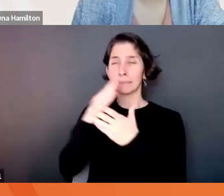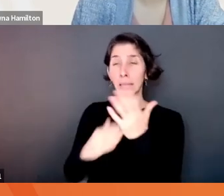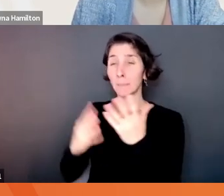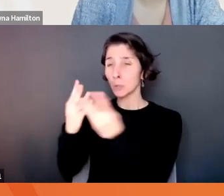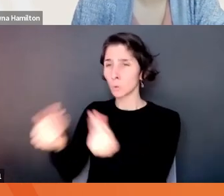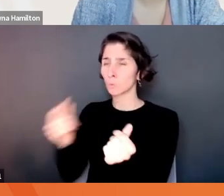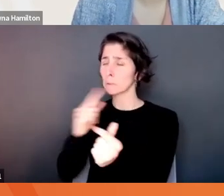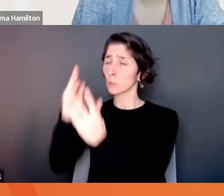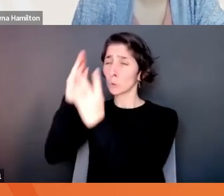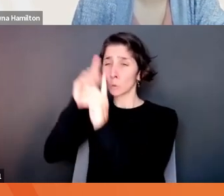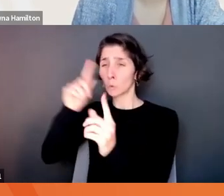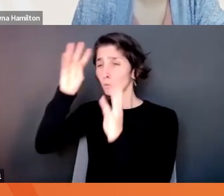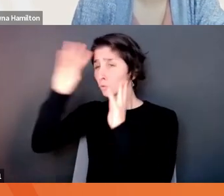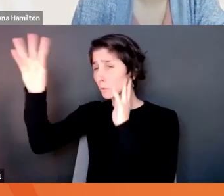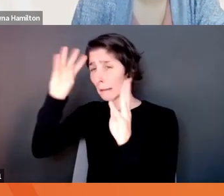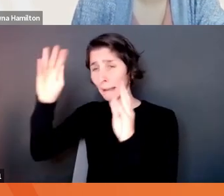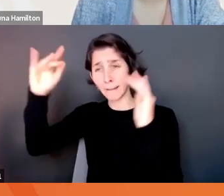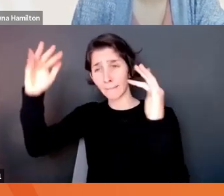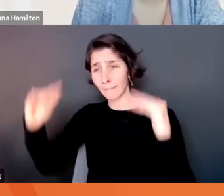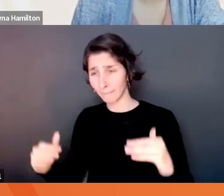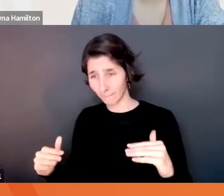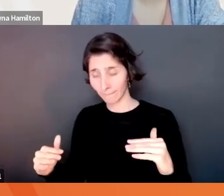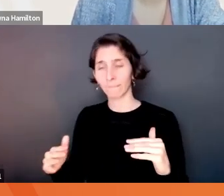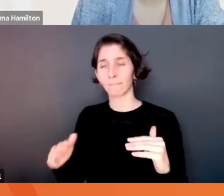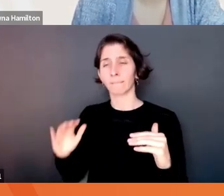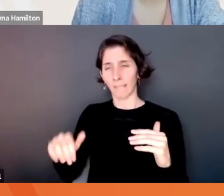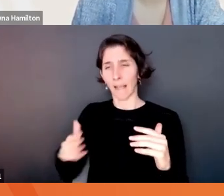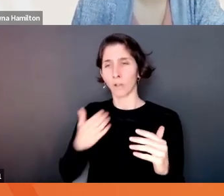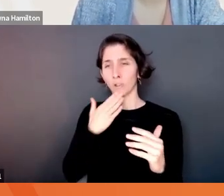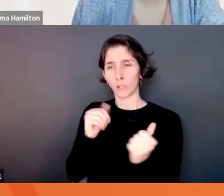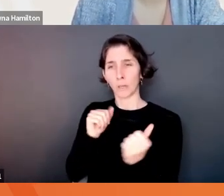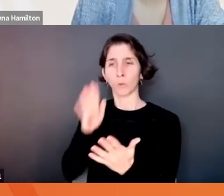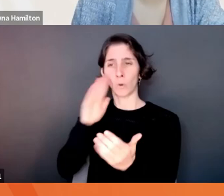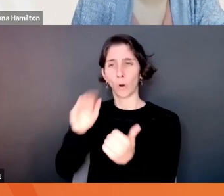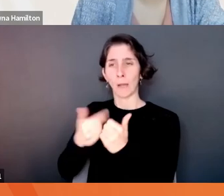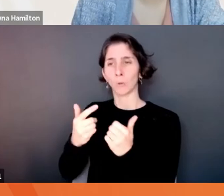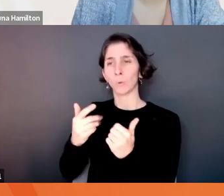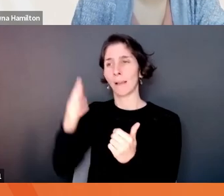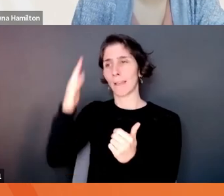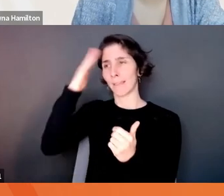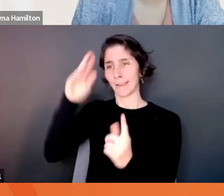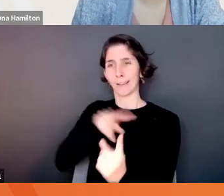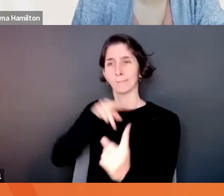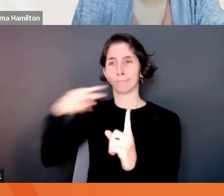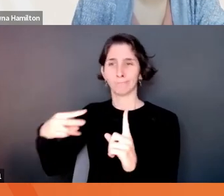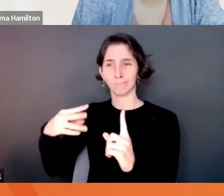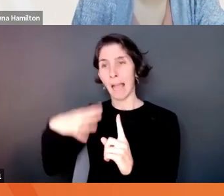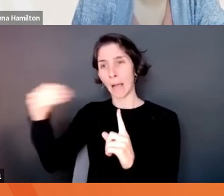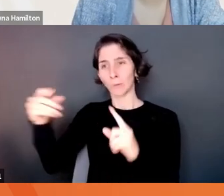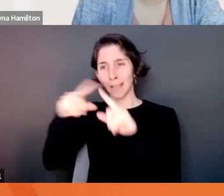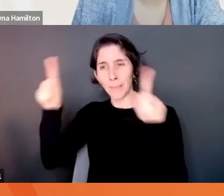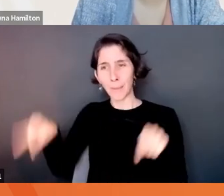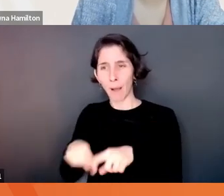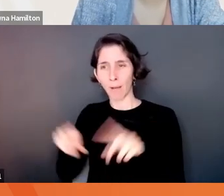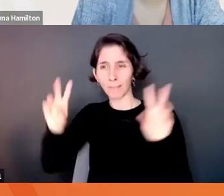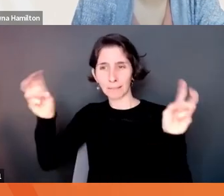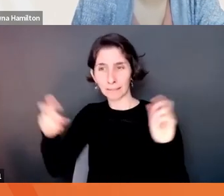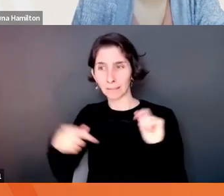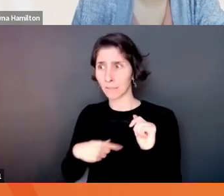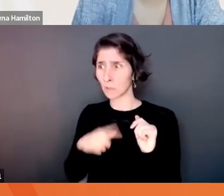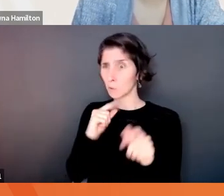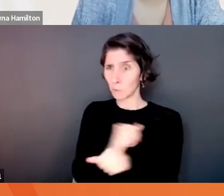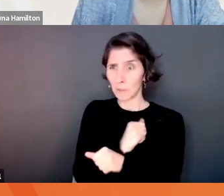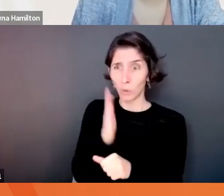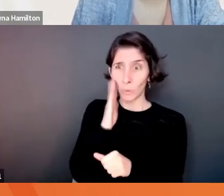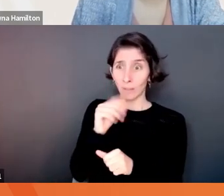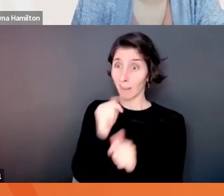And to me, this is a really way to truly think outside the box, because you wouldn't consider doing these really illegal things, dangerous things,